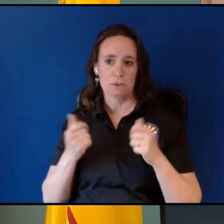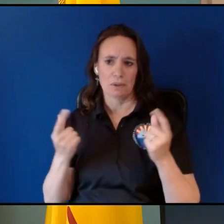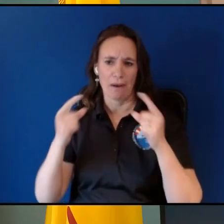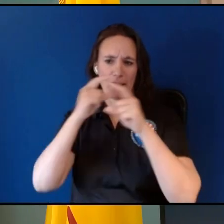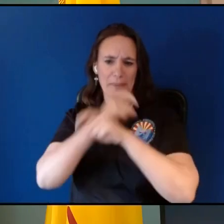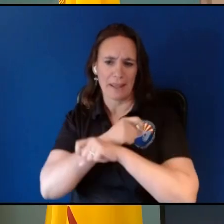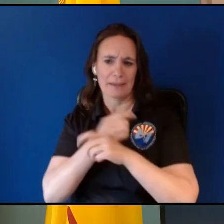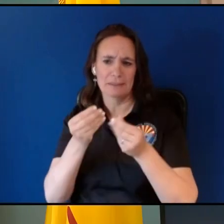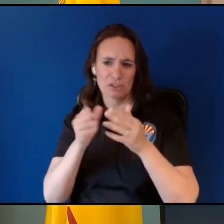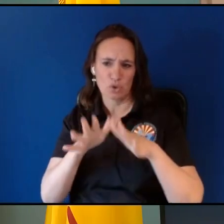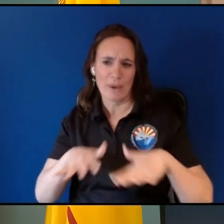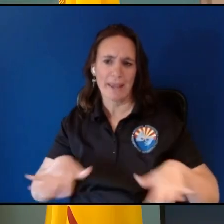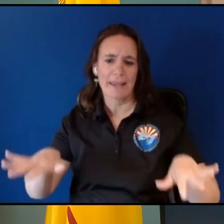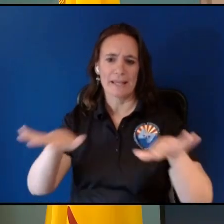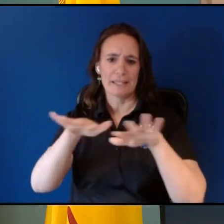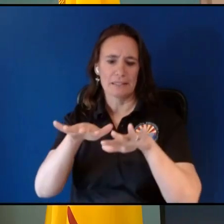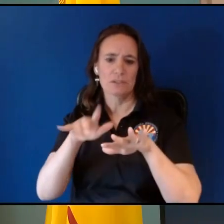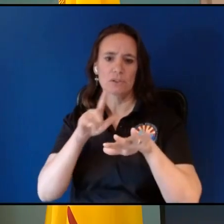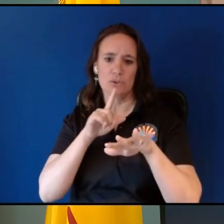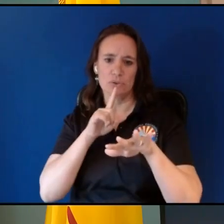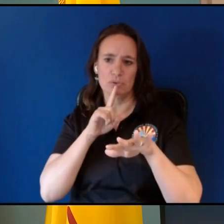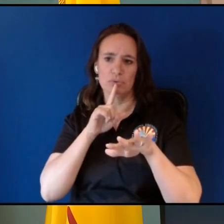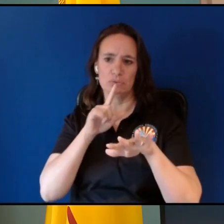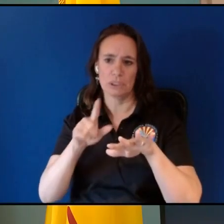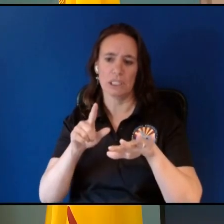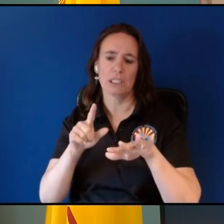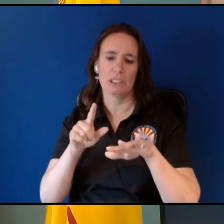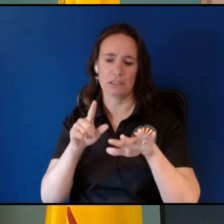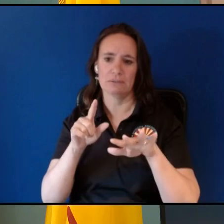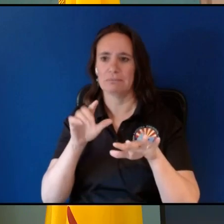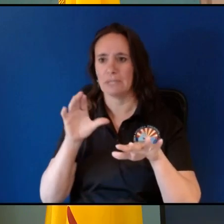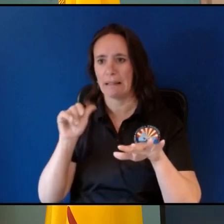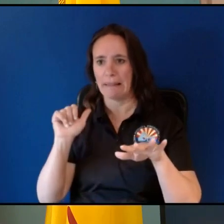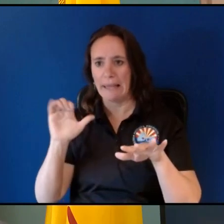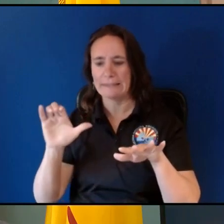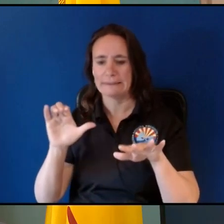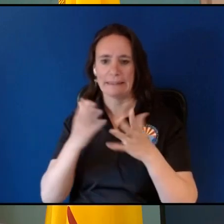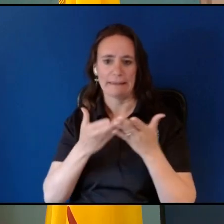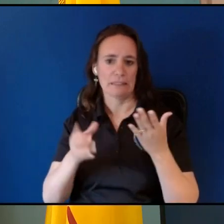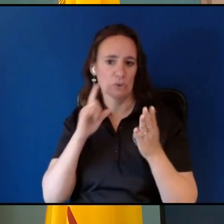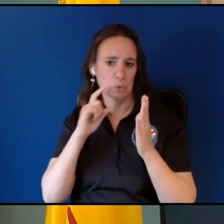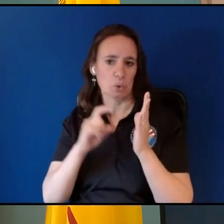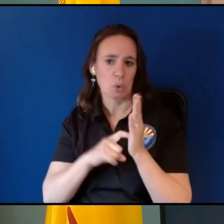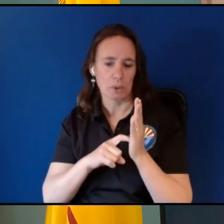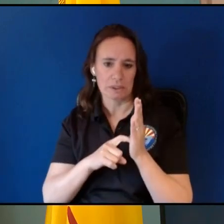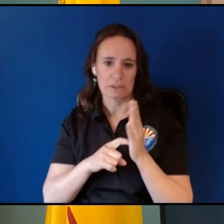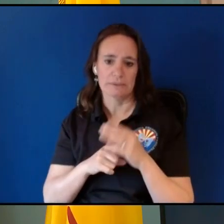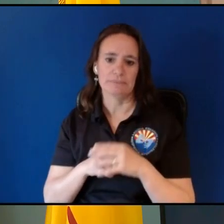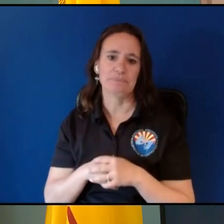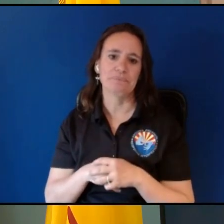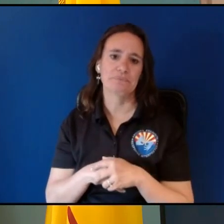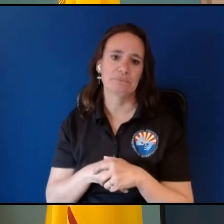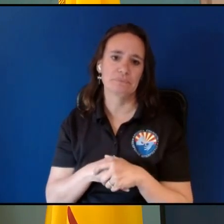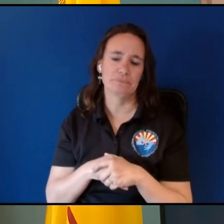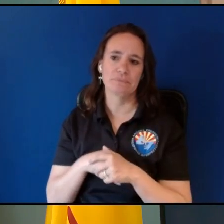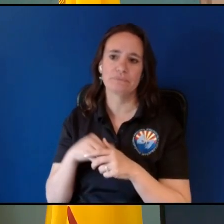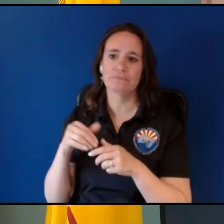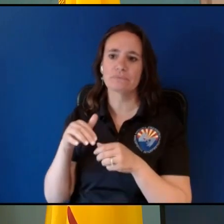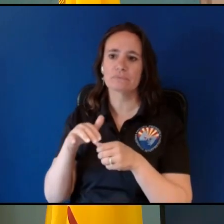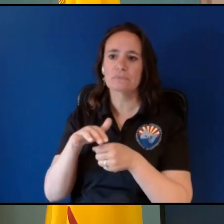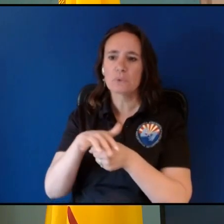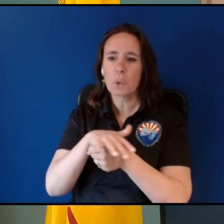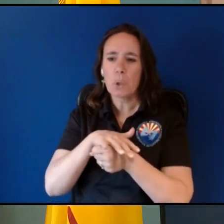very let's say classic features that you see out there on a really regular basis so in terms of local microclimates